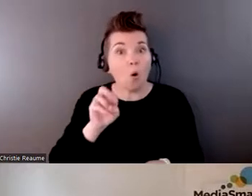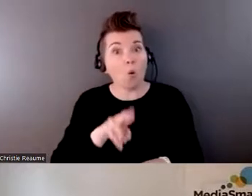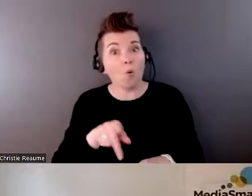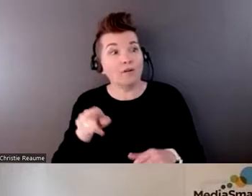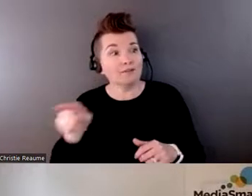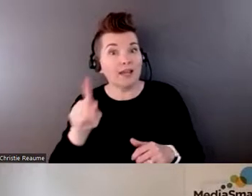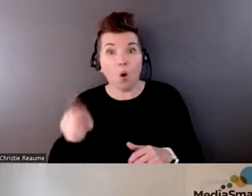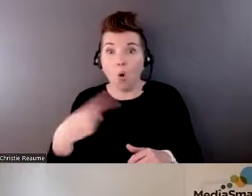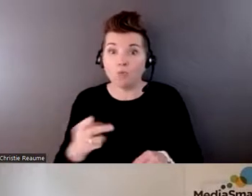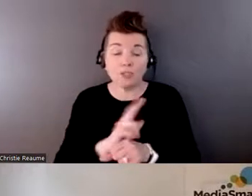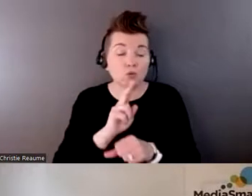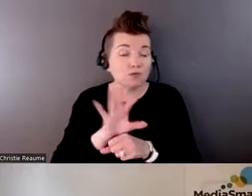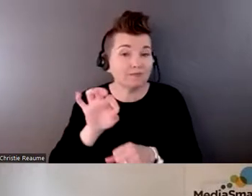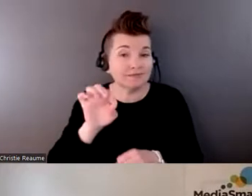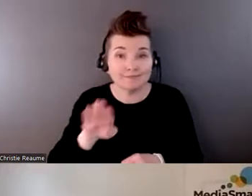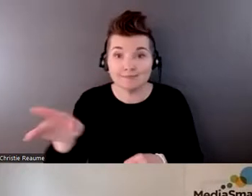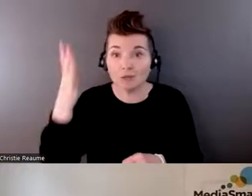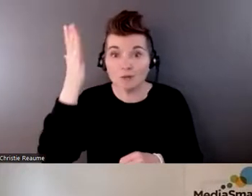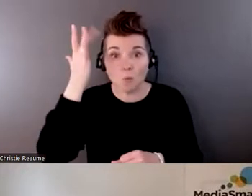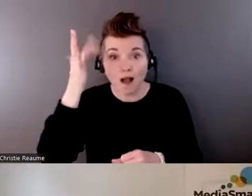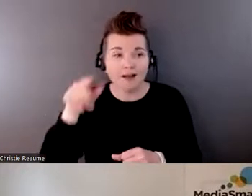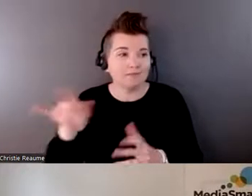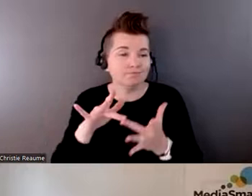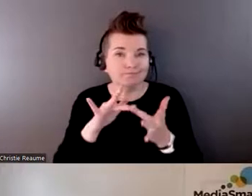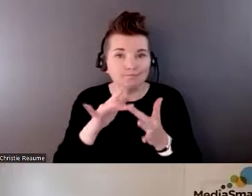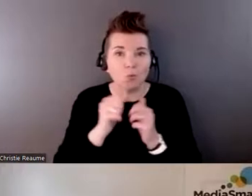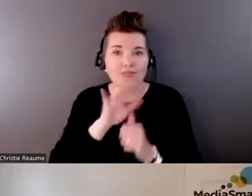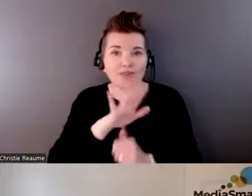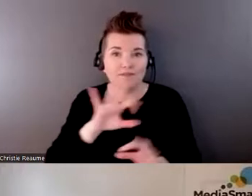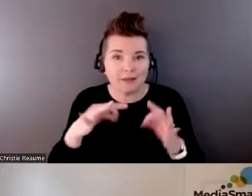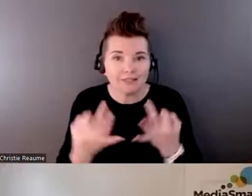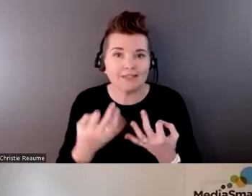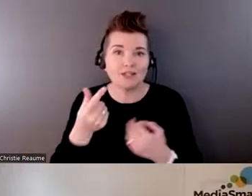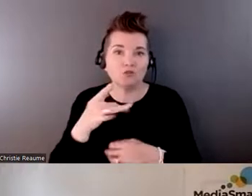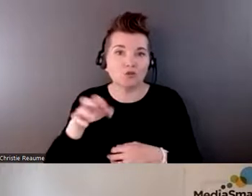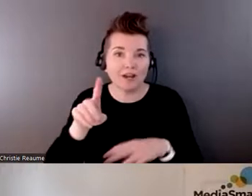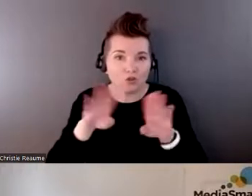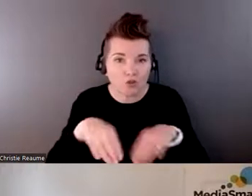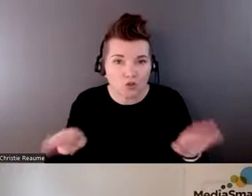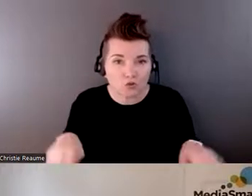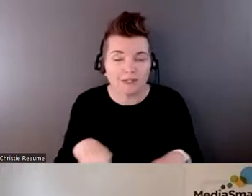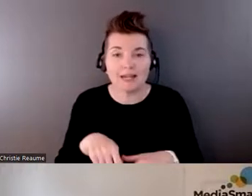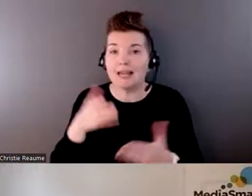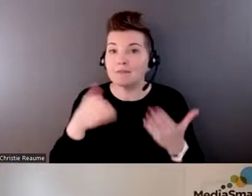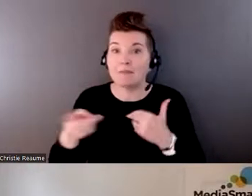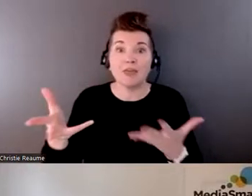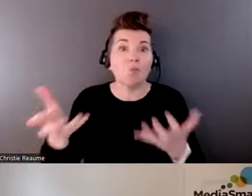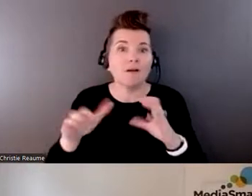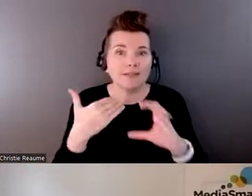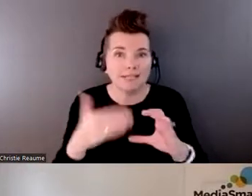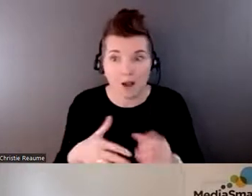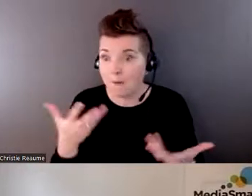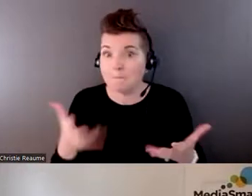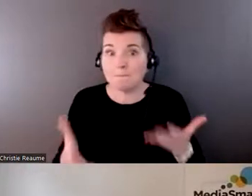touch with family and grandchildren, or maybe they only want to use email, or maybe they don't know how to use email. So focus on